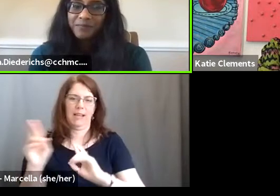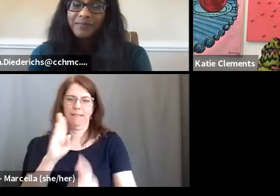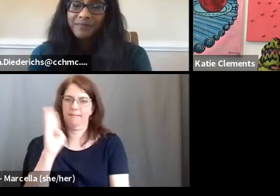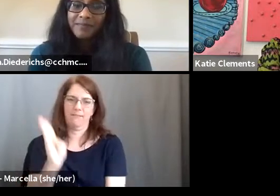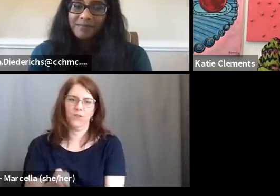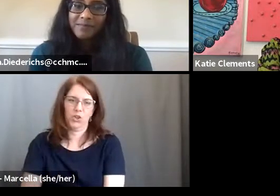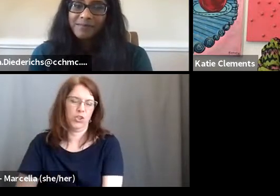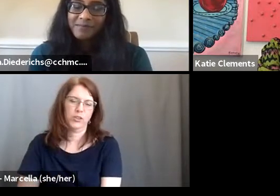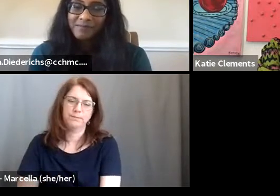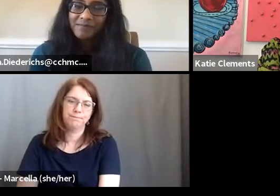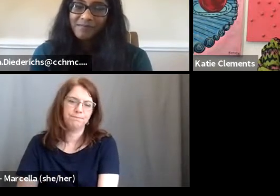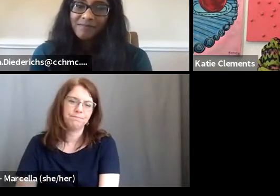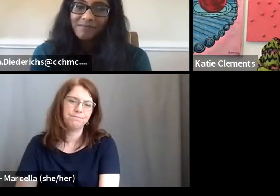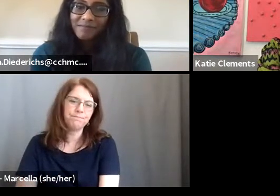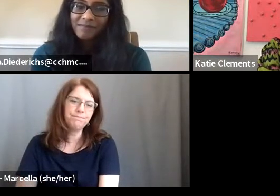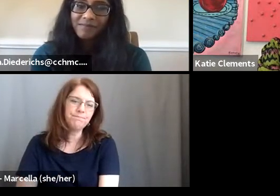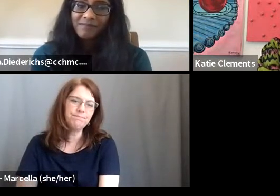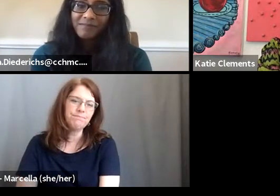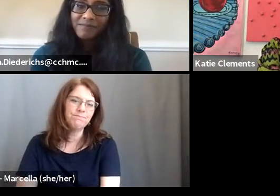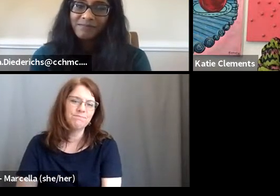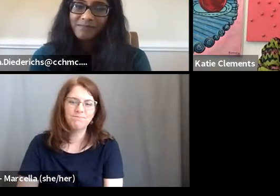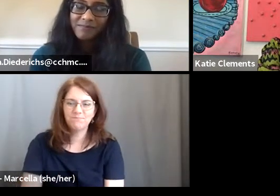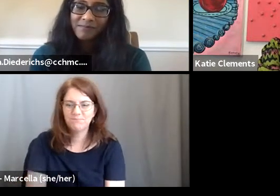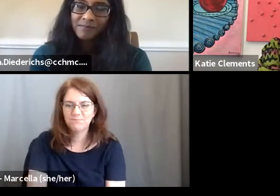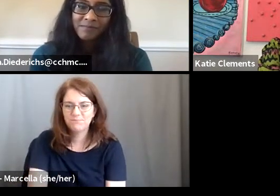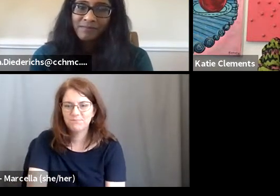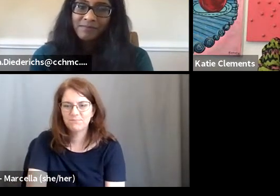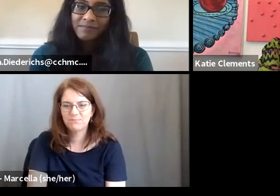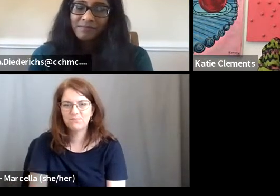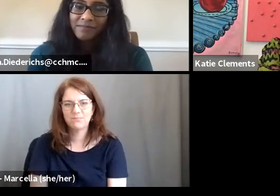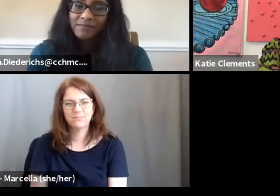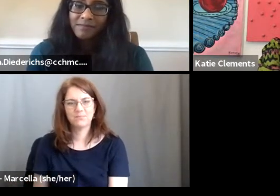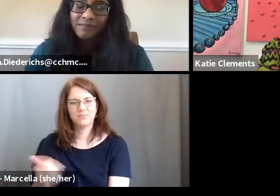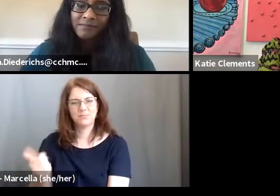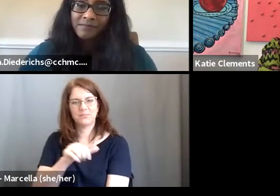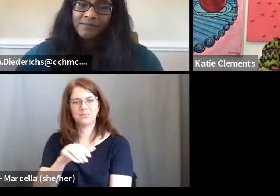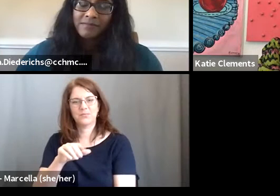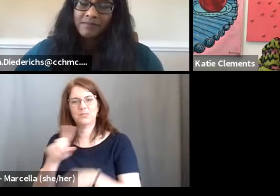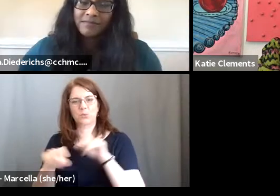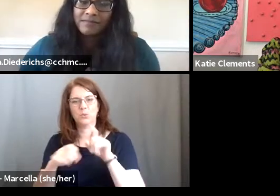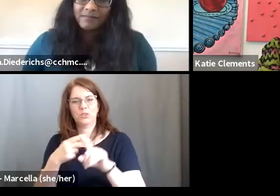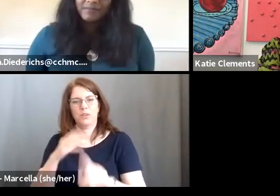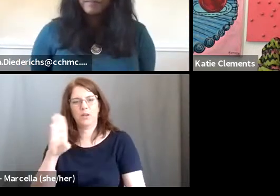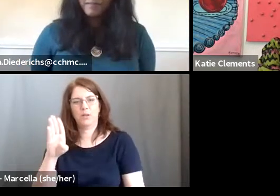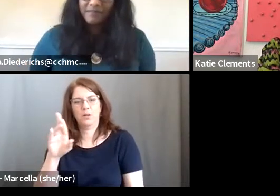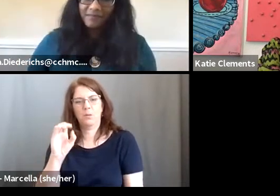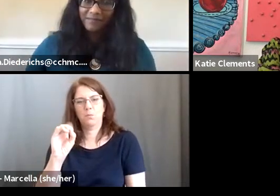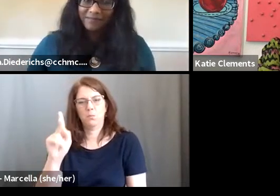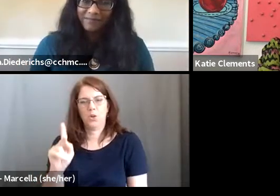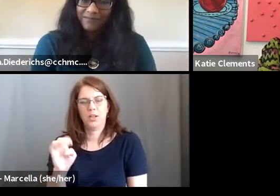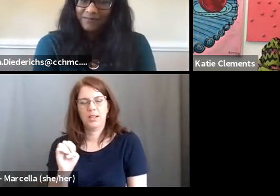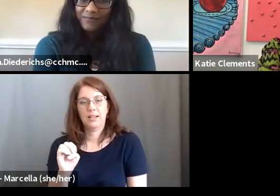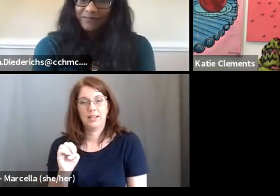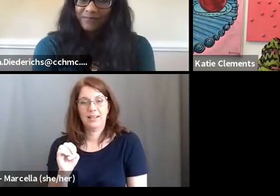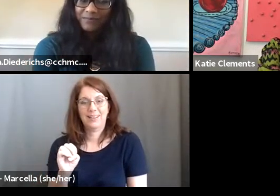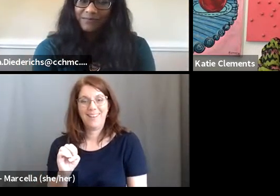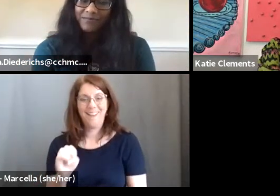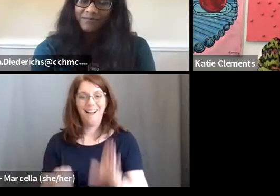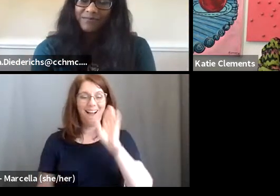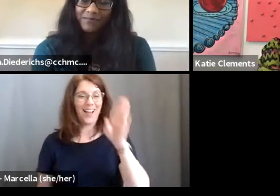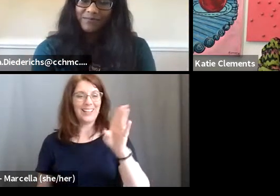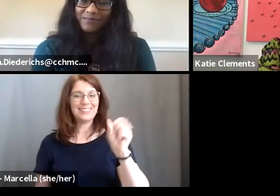Awesome. Um, we also have a question from Brooke. So Brooke, are there? Hi,